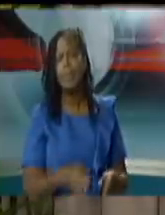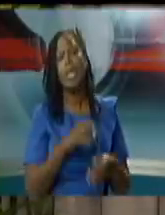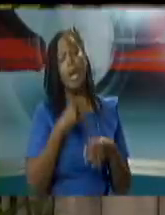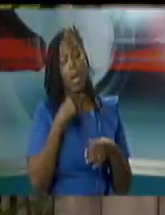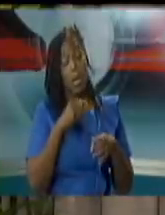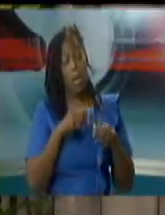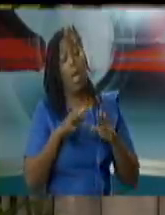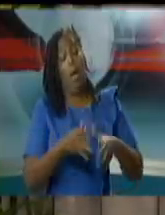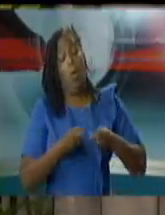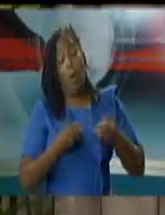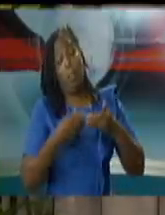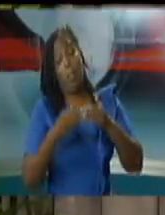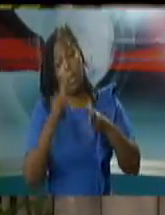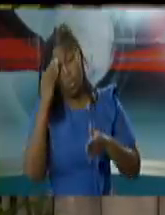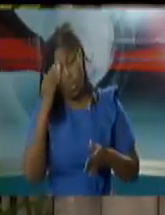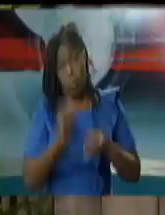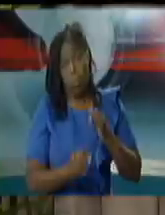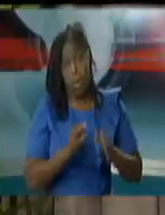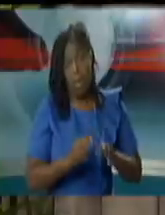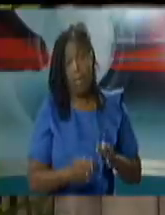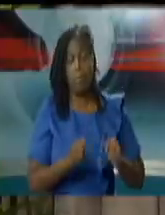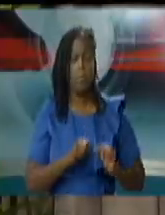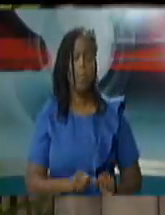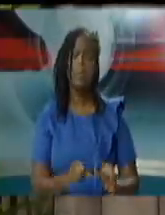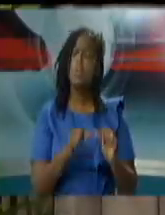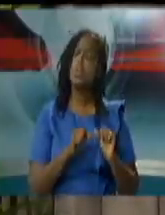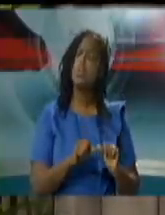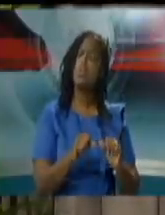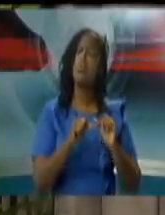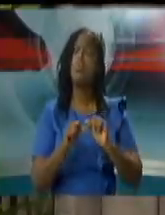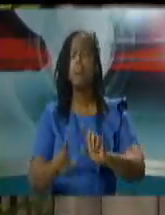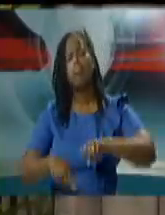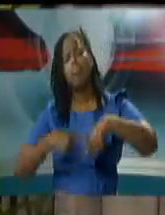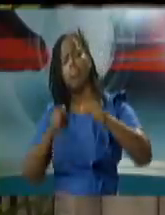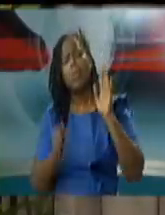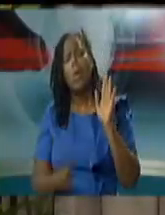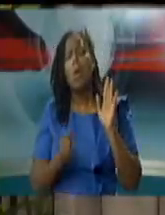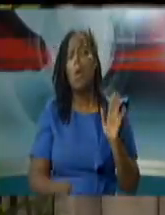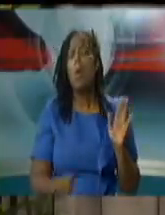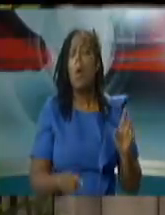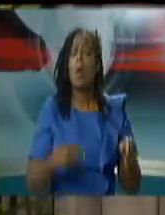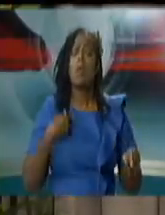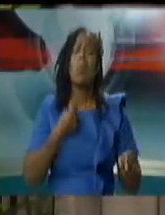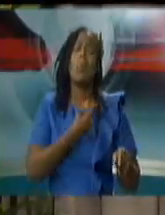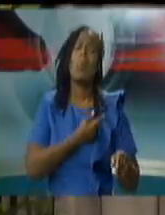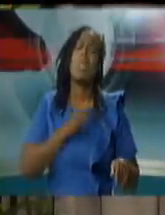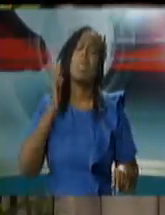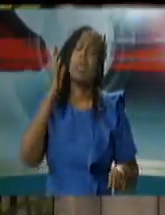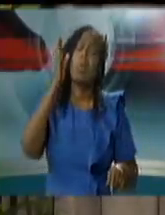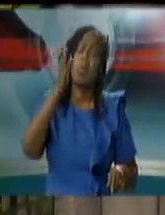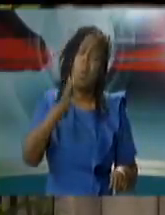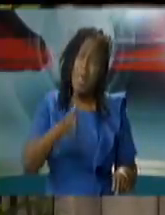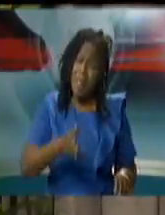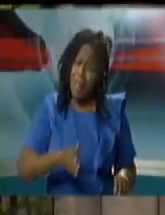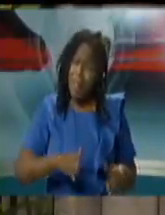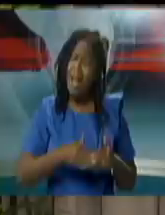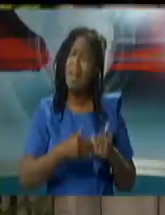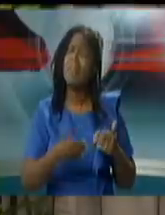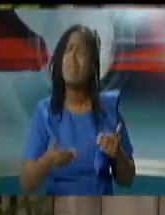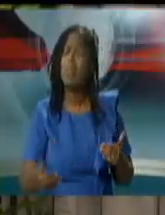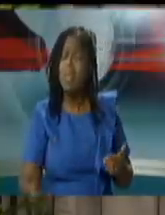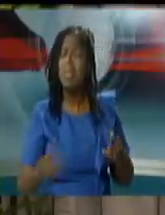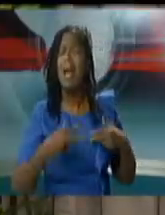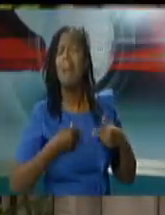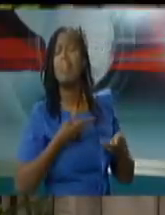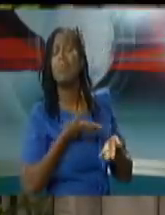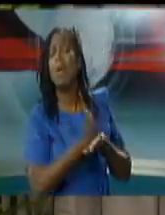action was pursued and prematurely and ill-advisedly so that we reserve the right to seek a wasted cost order against the